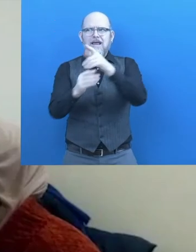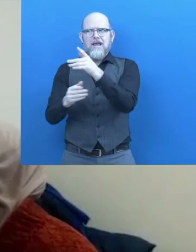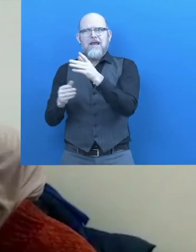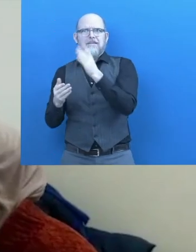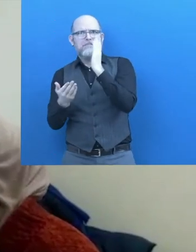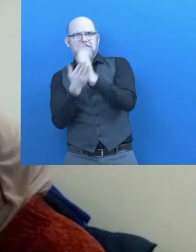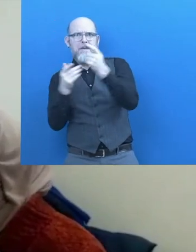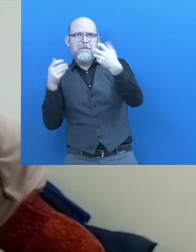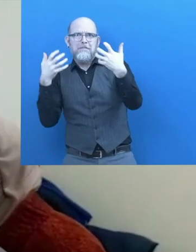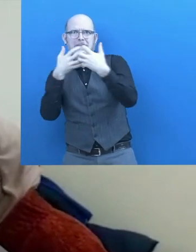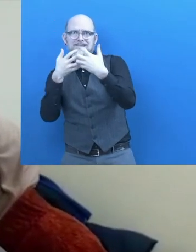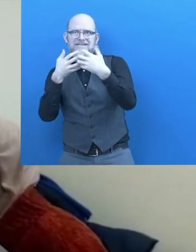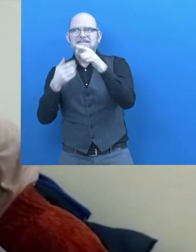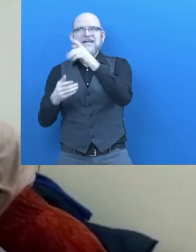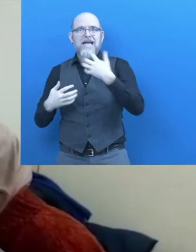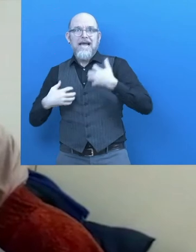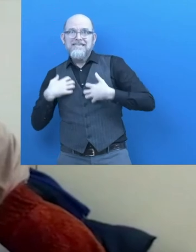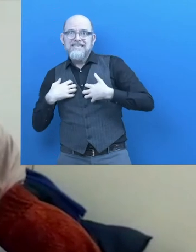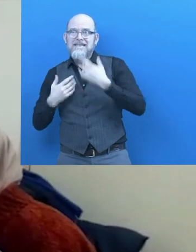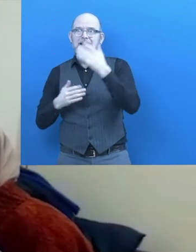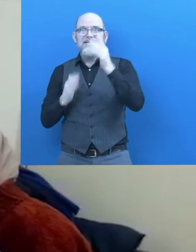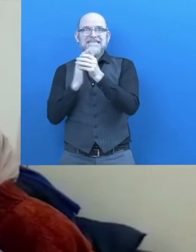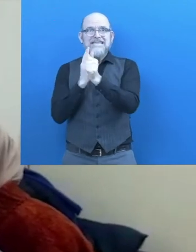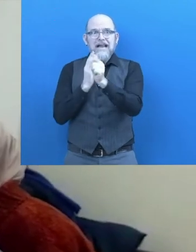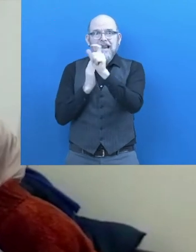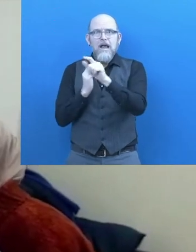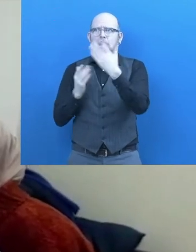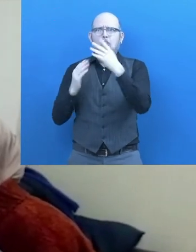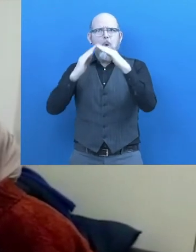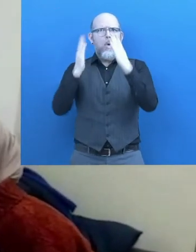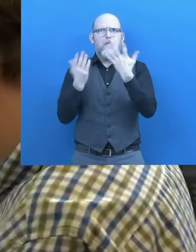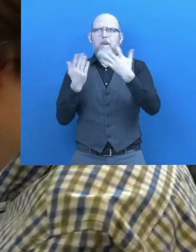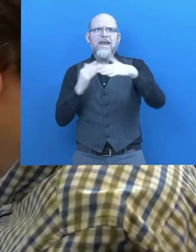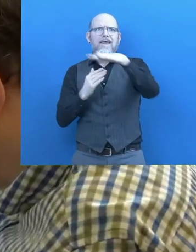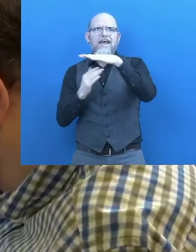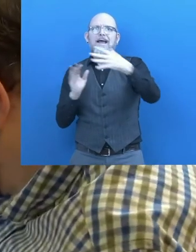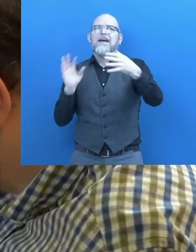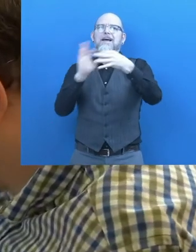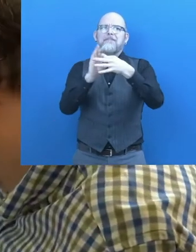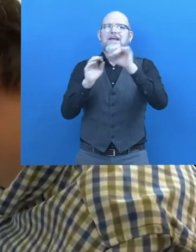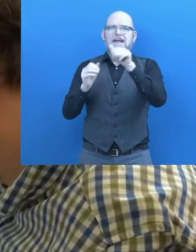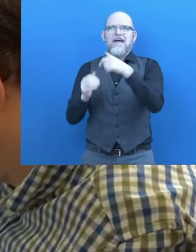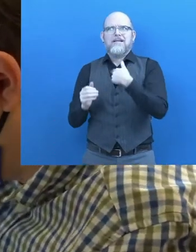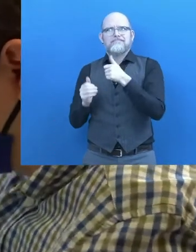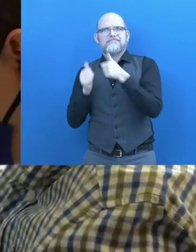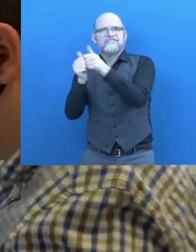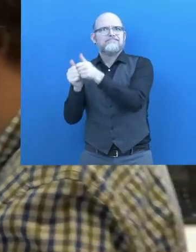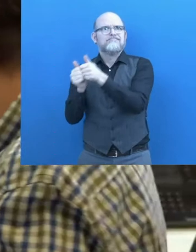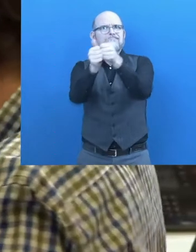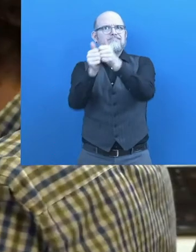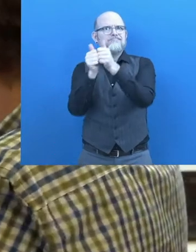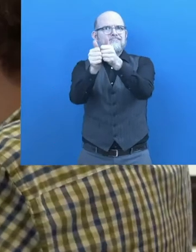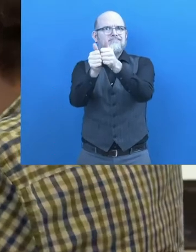depending on his interest his skills area of residence and then we follow this by a period of training